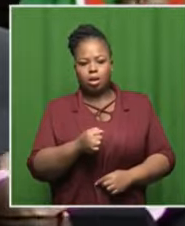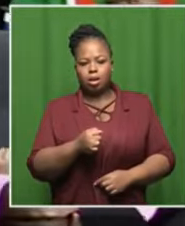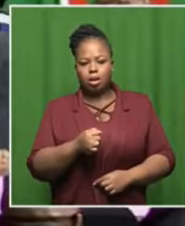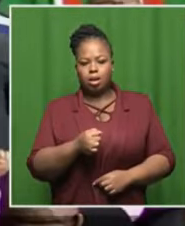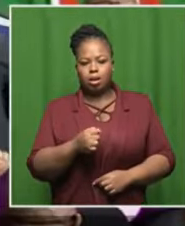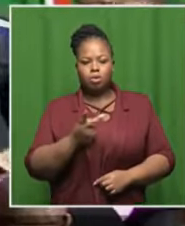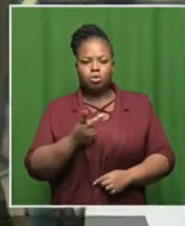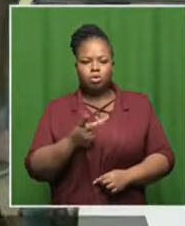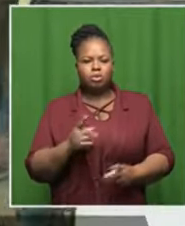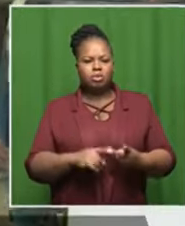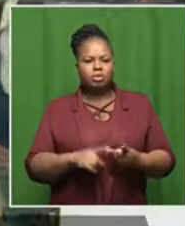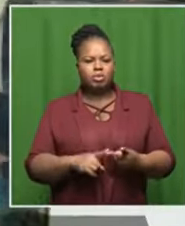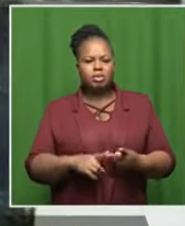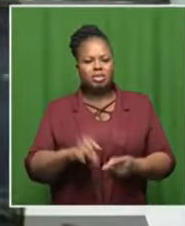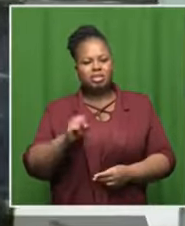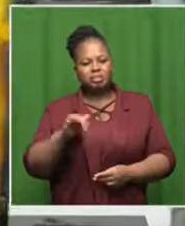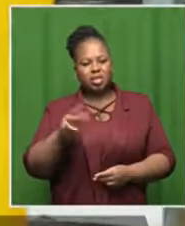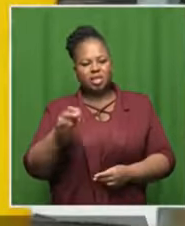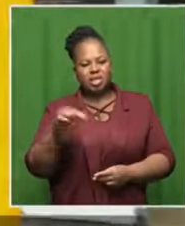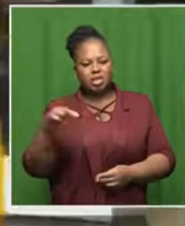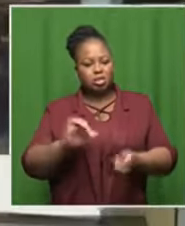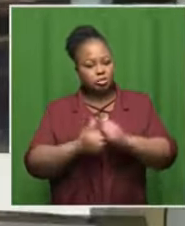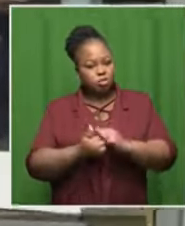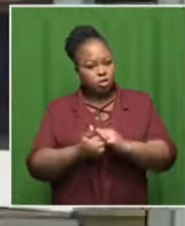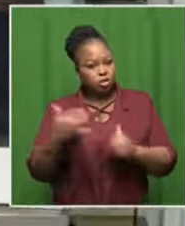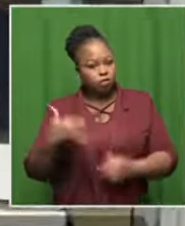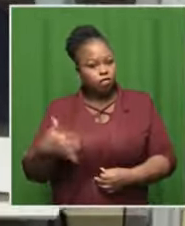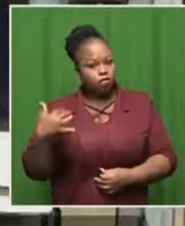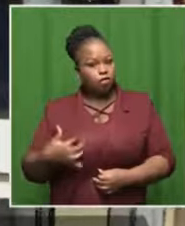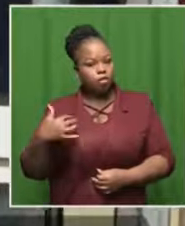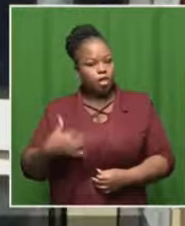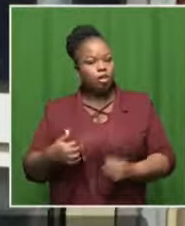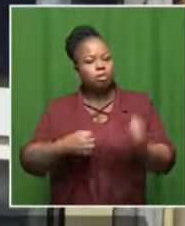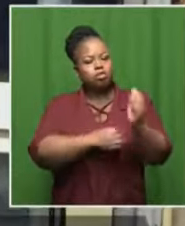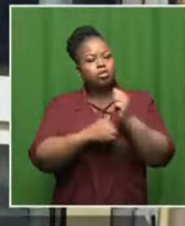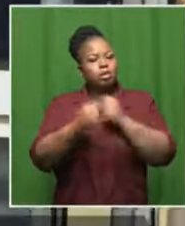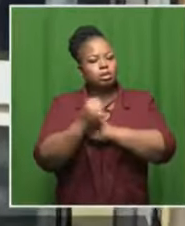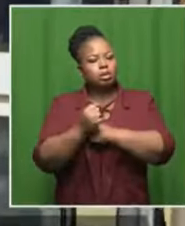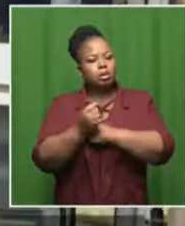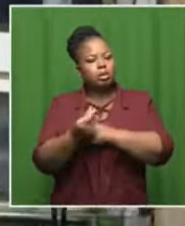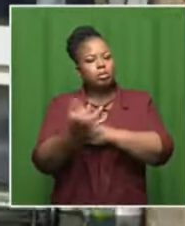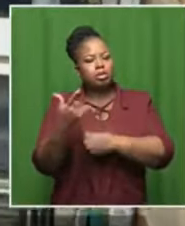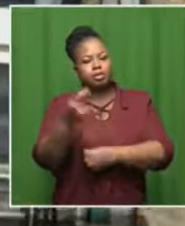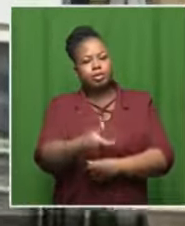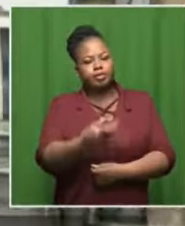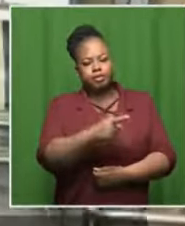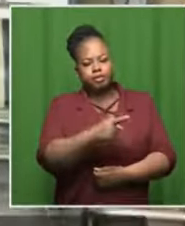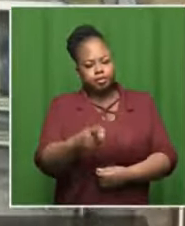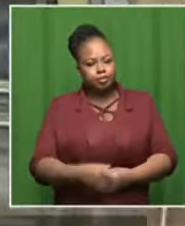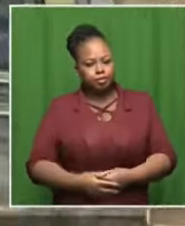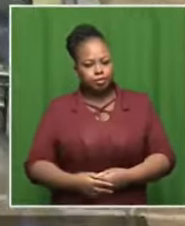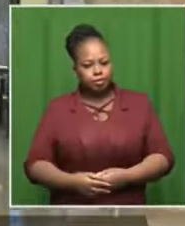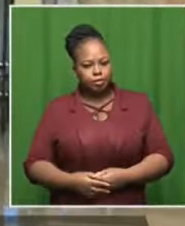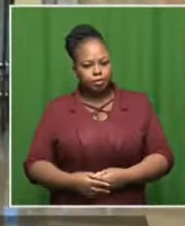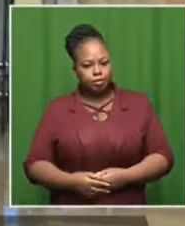um spinning as a sport is that a formal formal um structure and how much has been paid to them as of